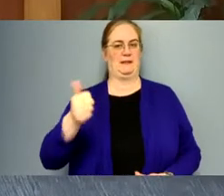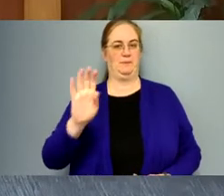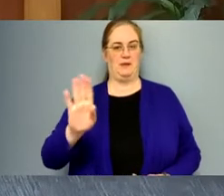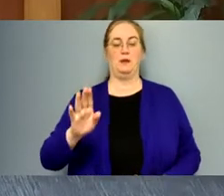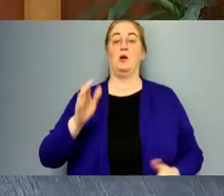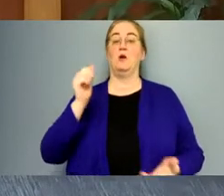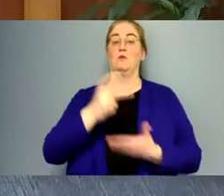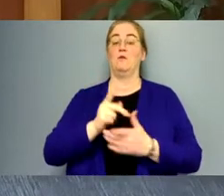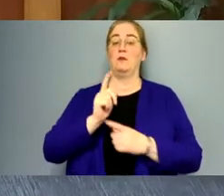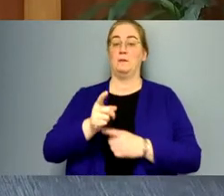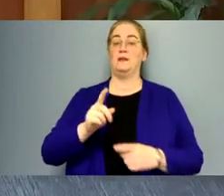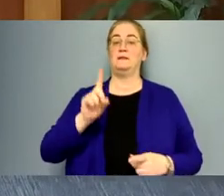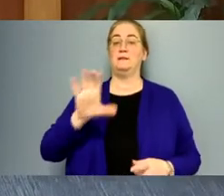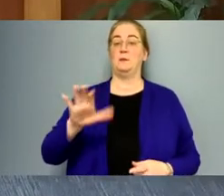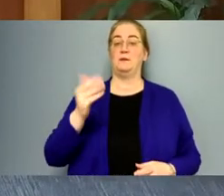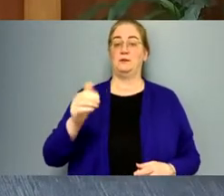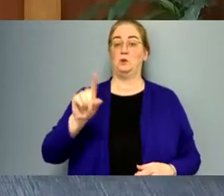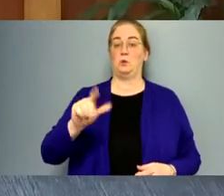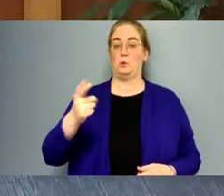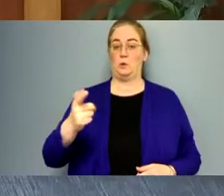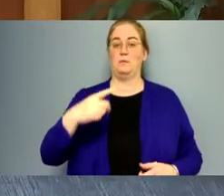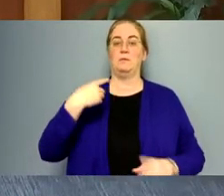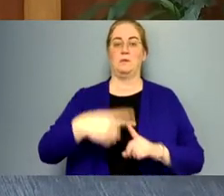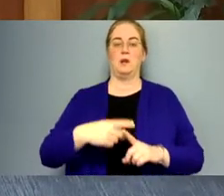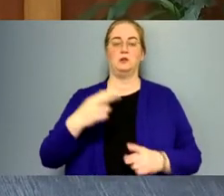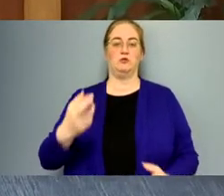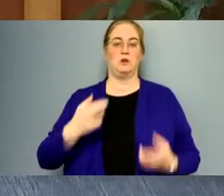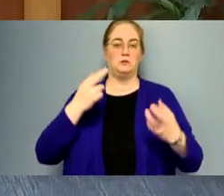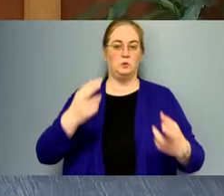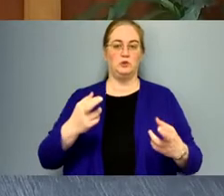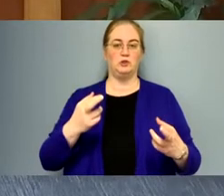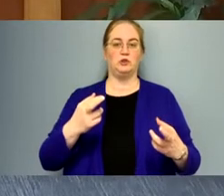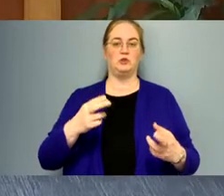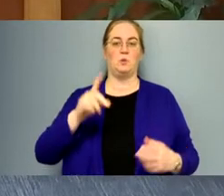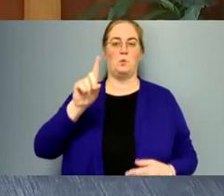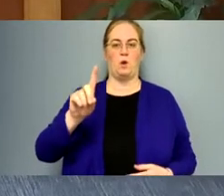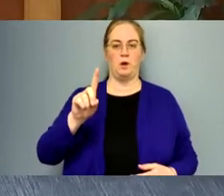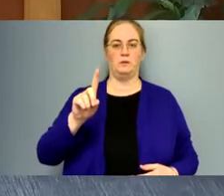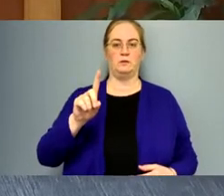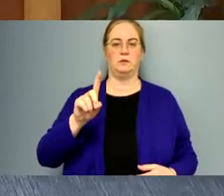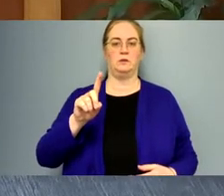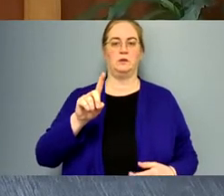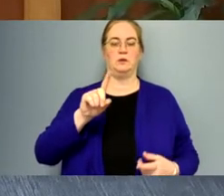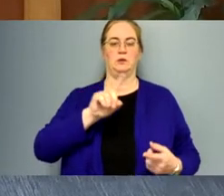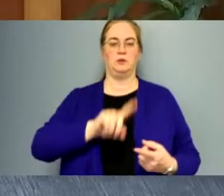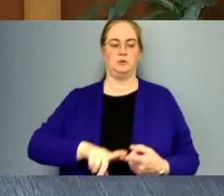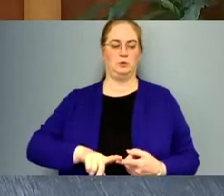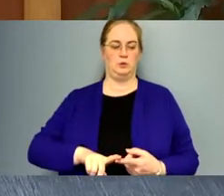December 15th, 2021, as well as resolutions one through